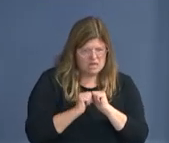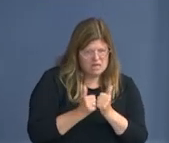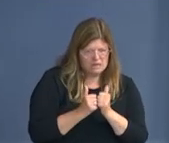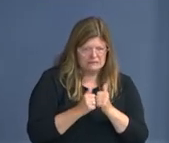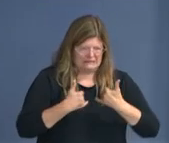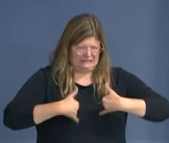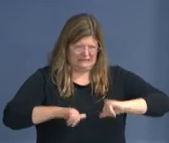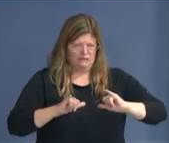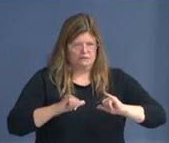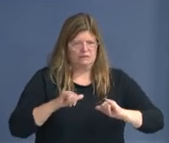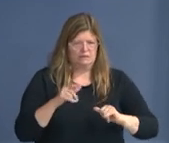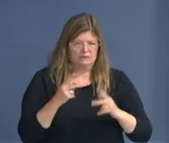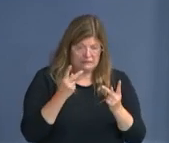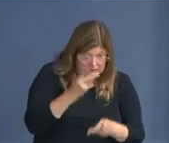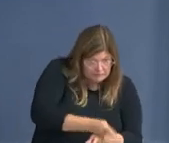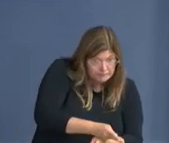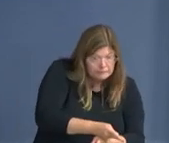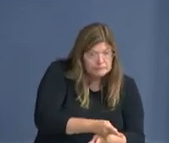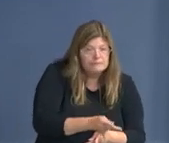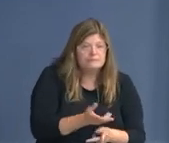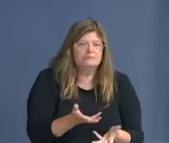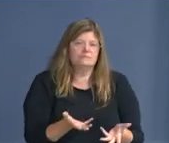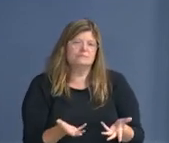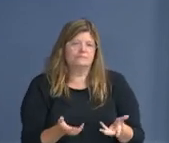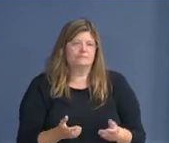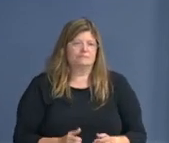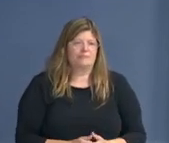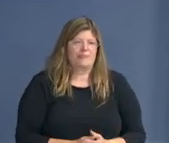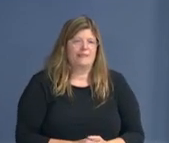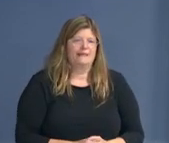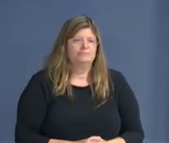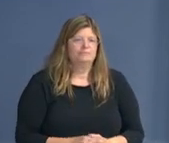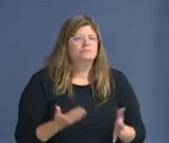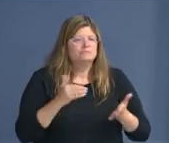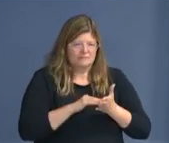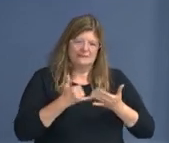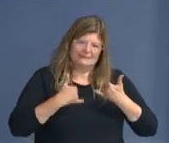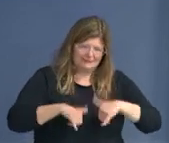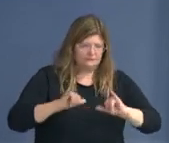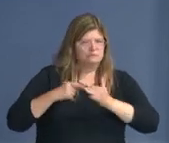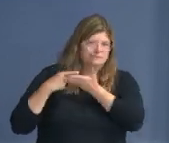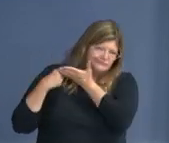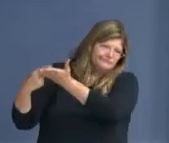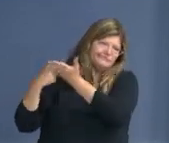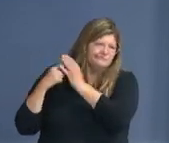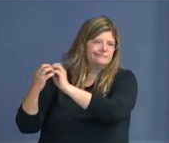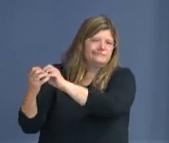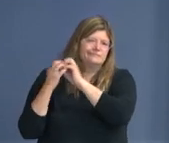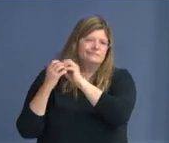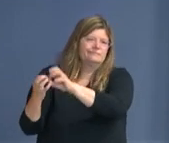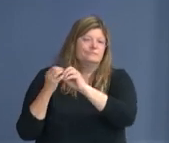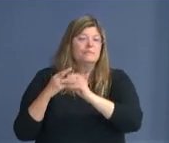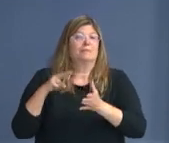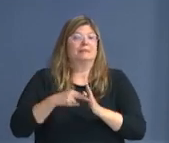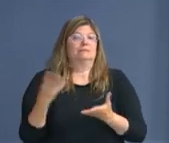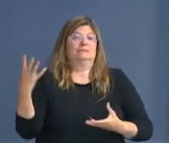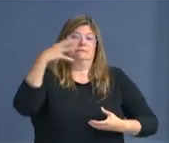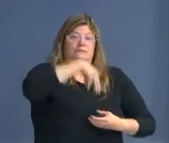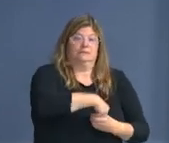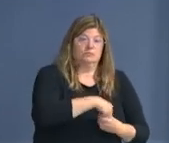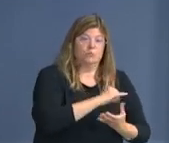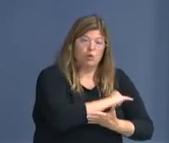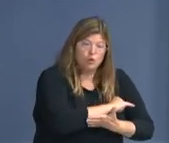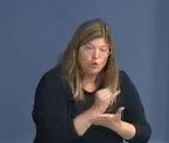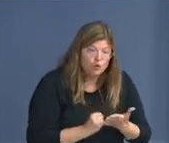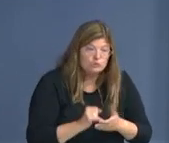with the community. And so it will, those discussions will not only include the artwork, but also